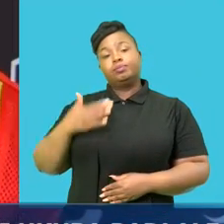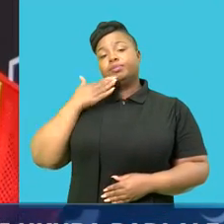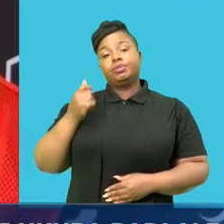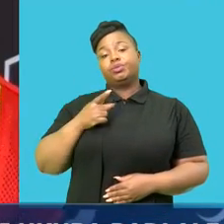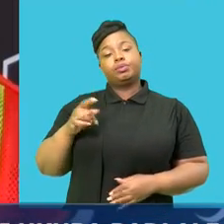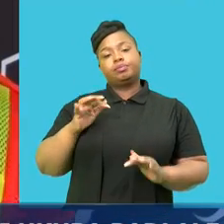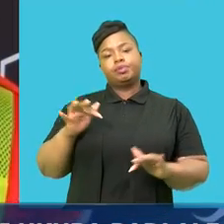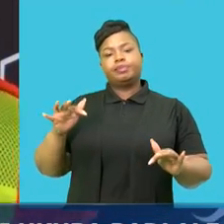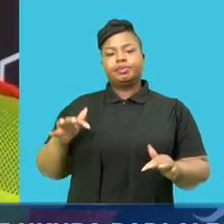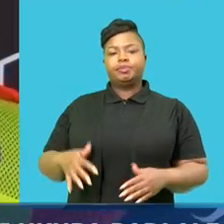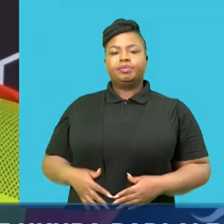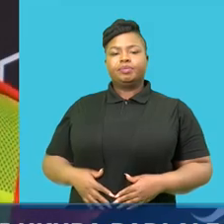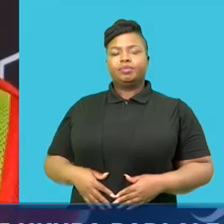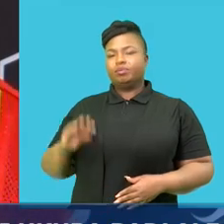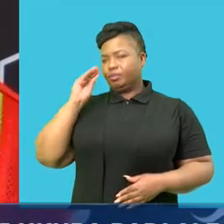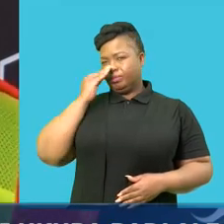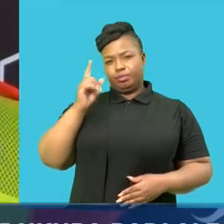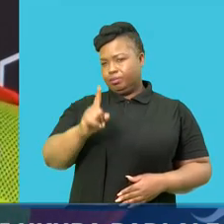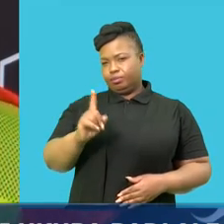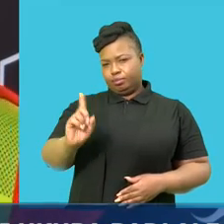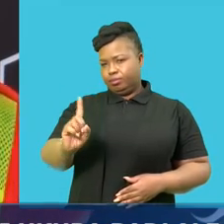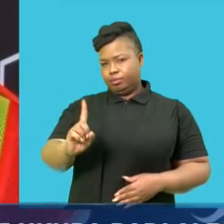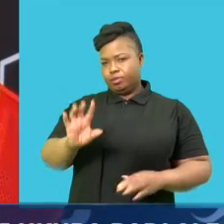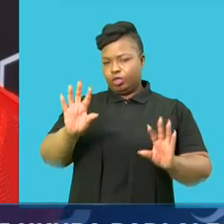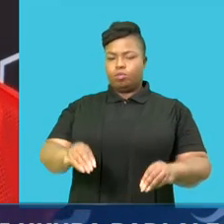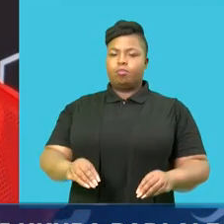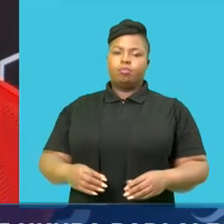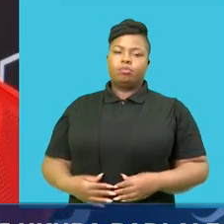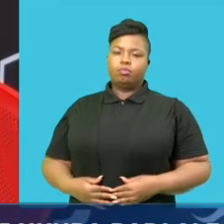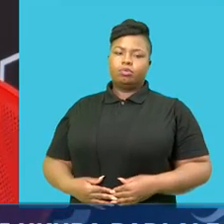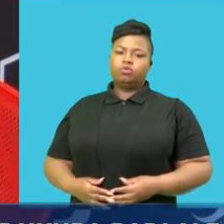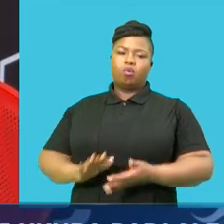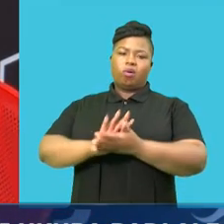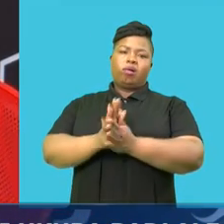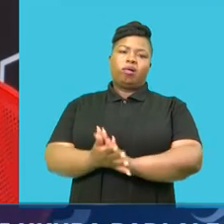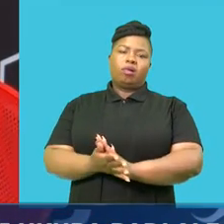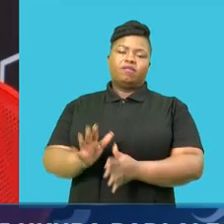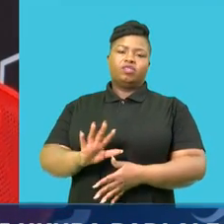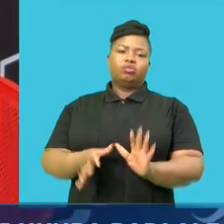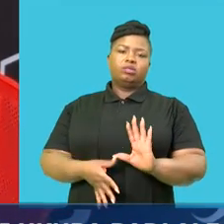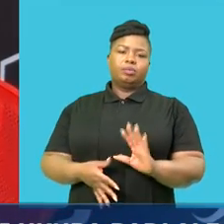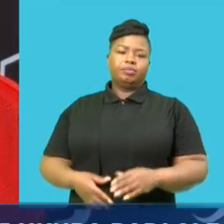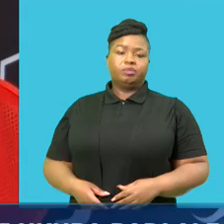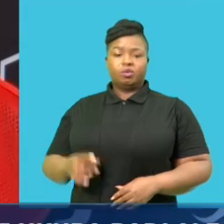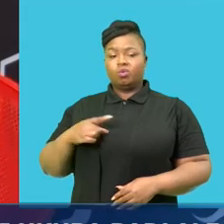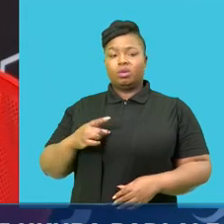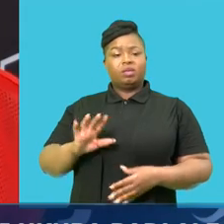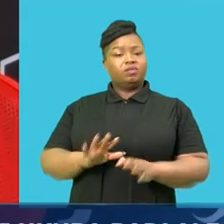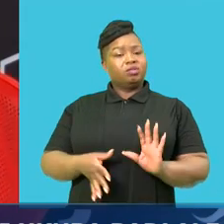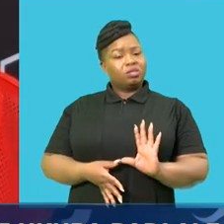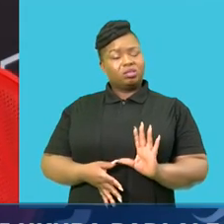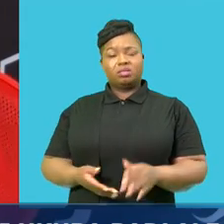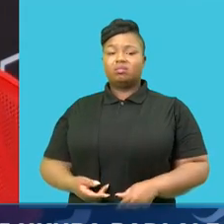to destroy the infrastructure, because the infrastructure